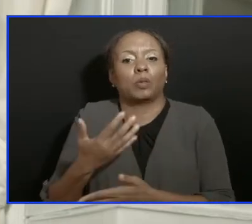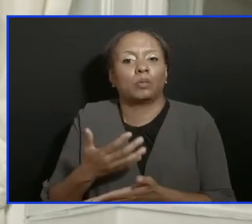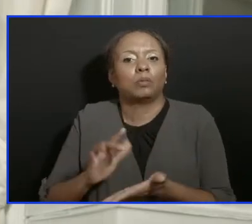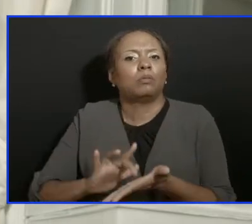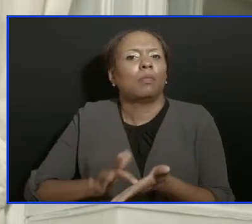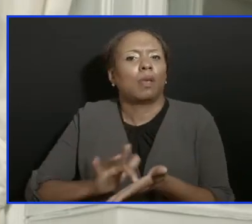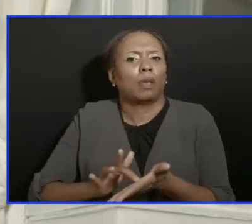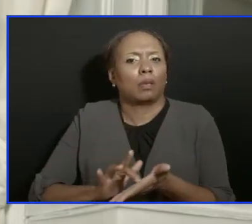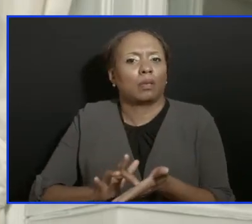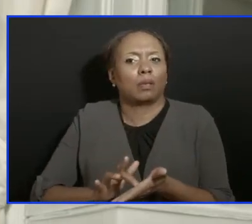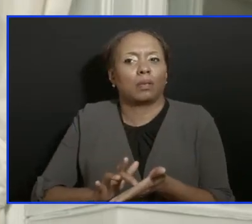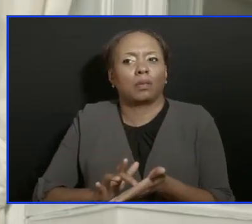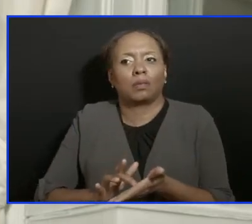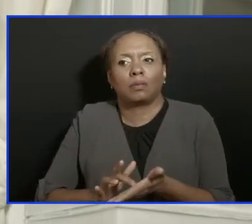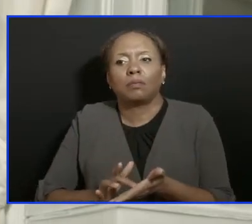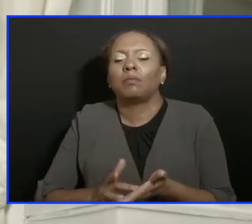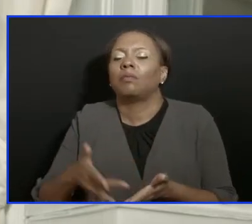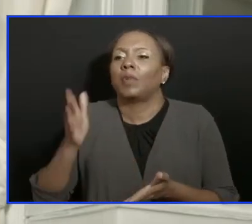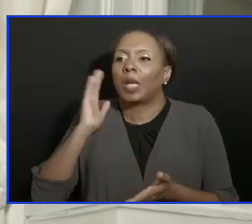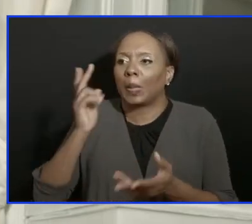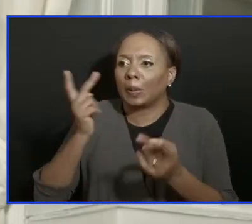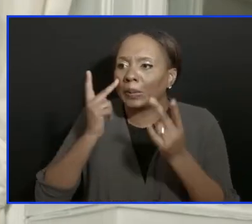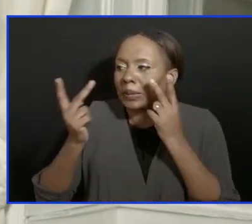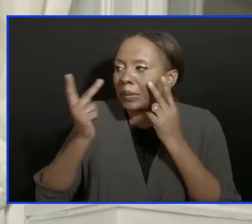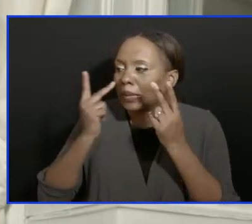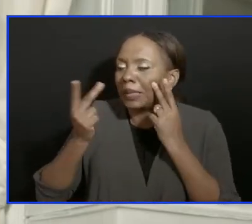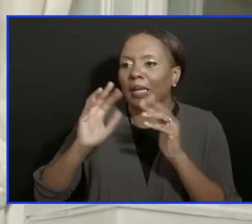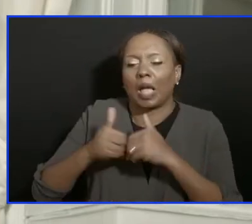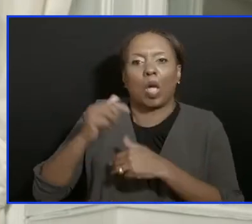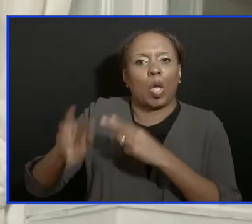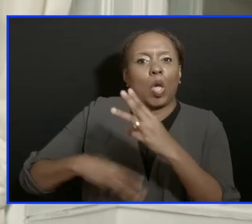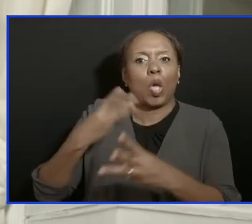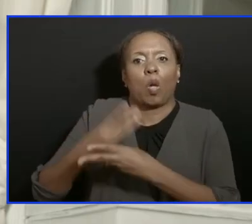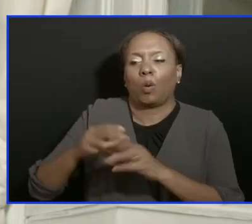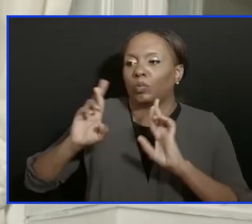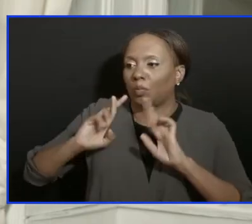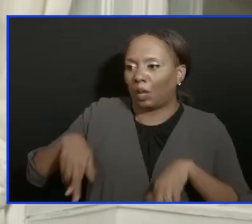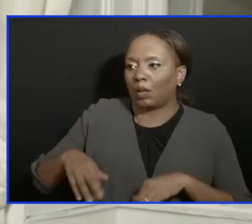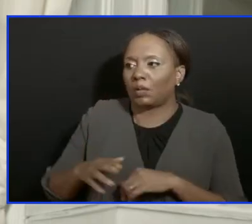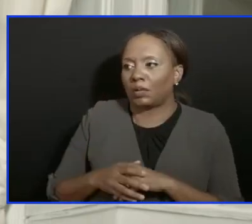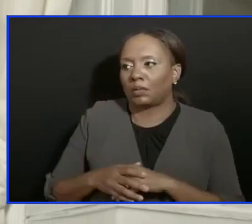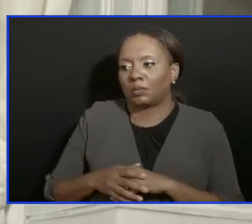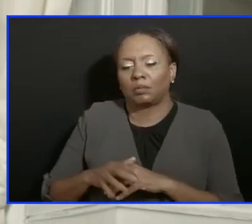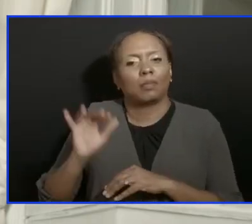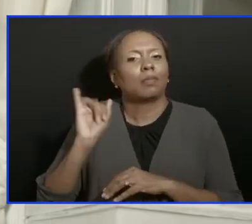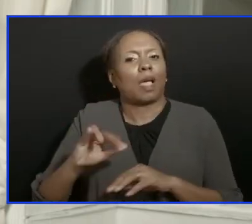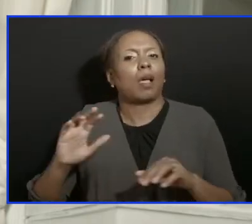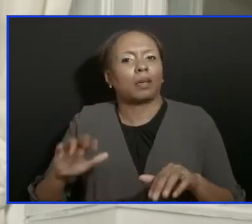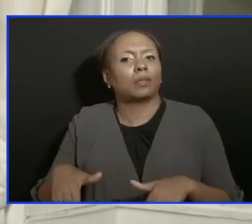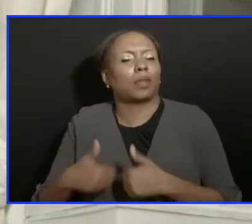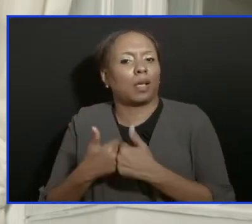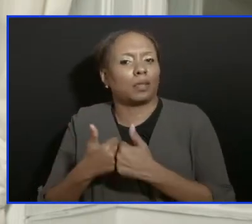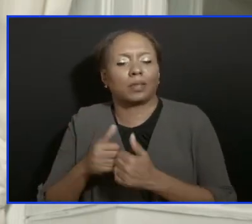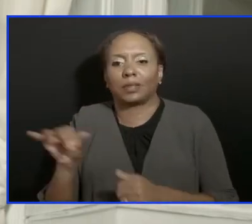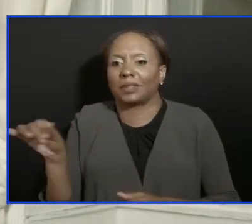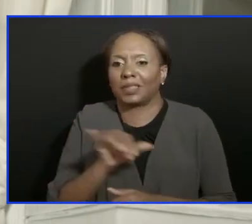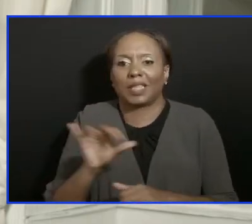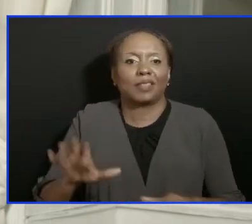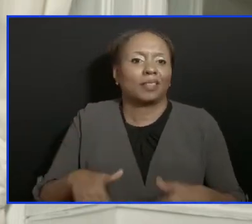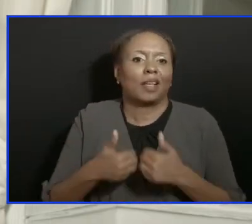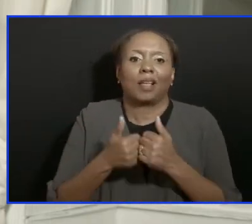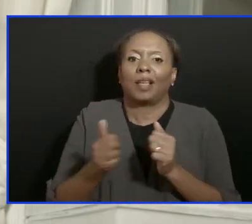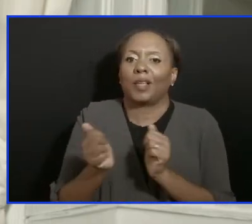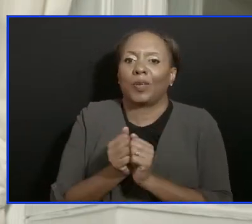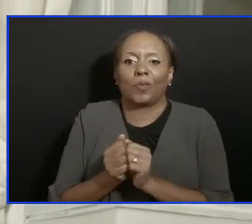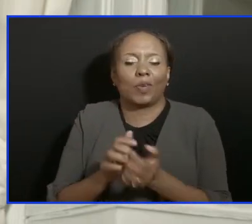of the world will run to purchase. And this is one of the challenges I mentioned before with vaccines. And I'm sure the same challenge is going to